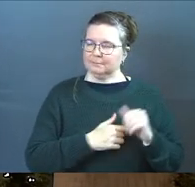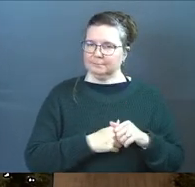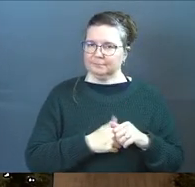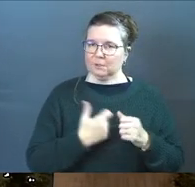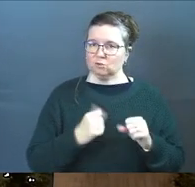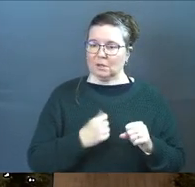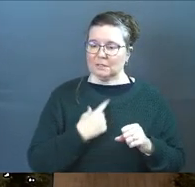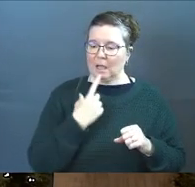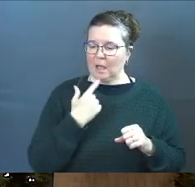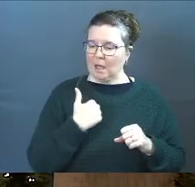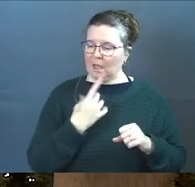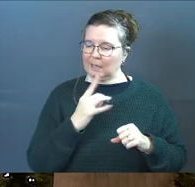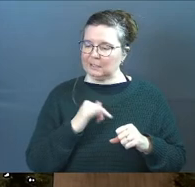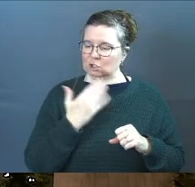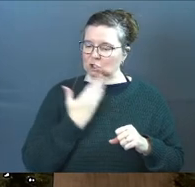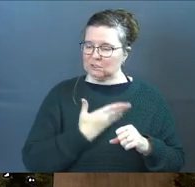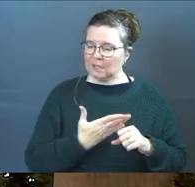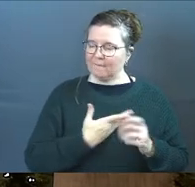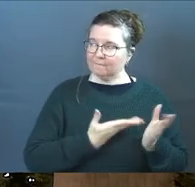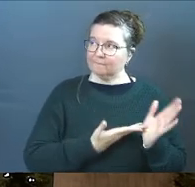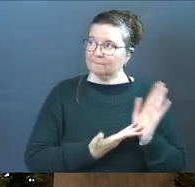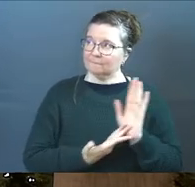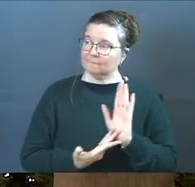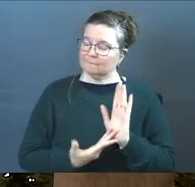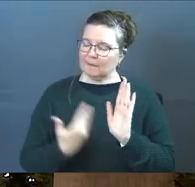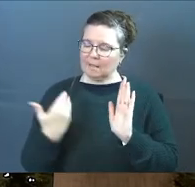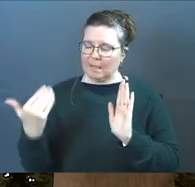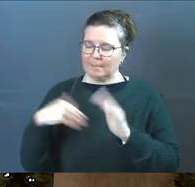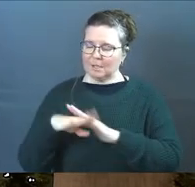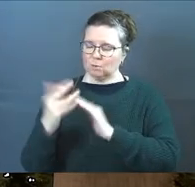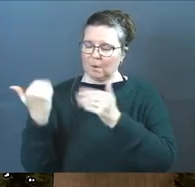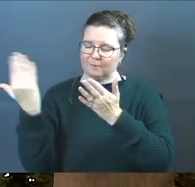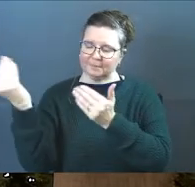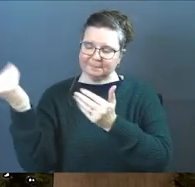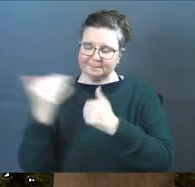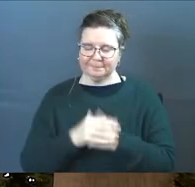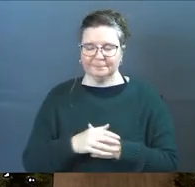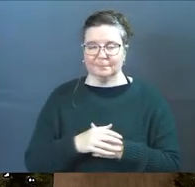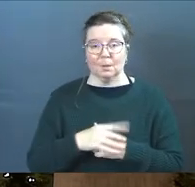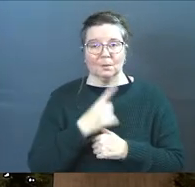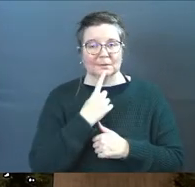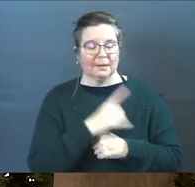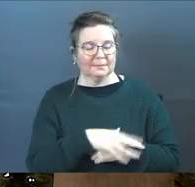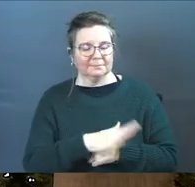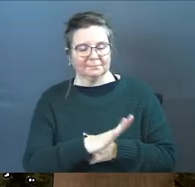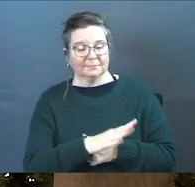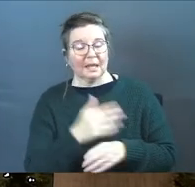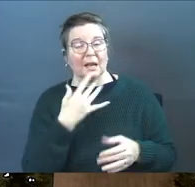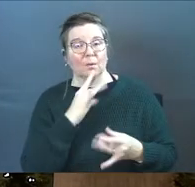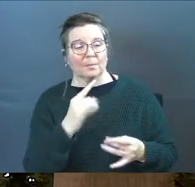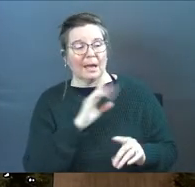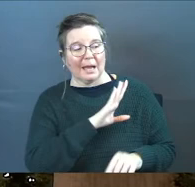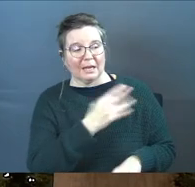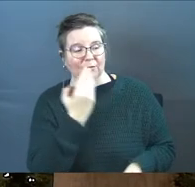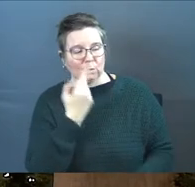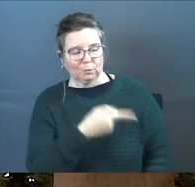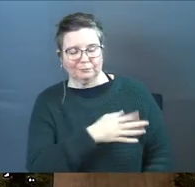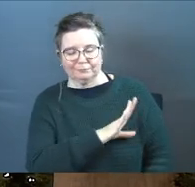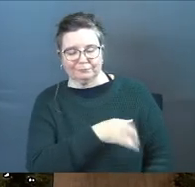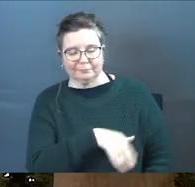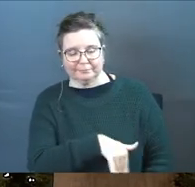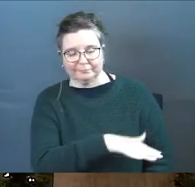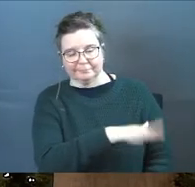they're trying to say I did good stuff Jesus let me into heaven what does he say I will reply I never knew you